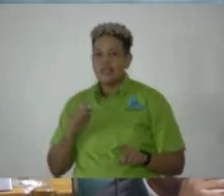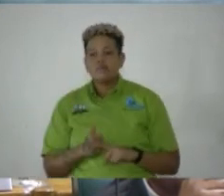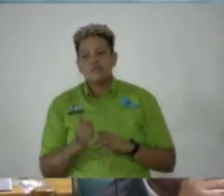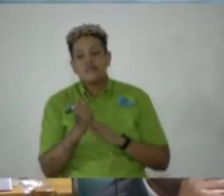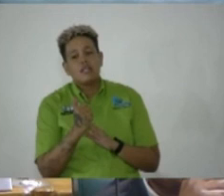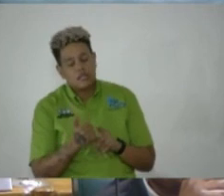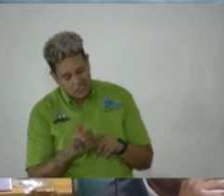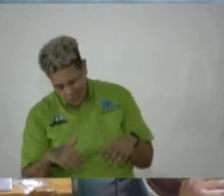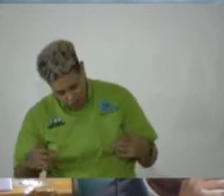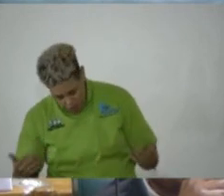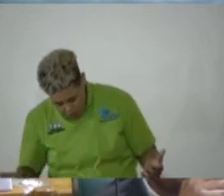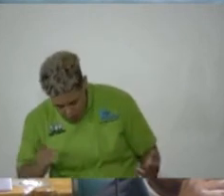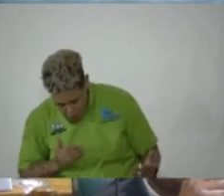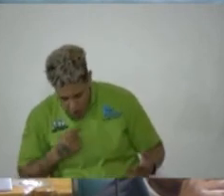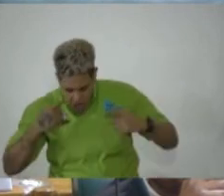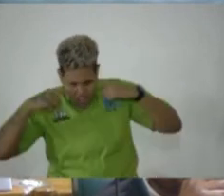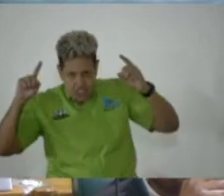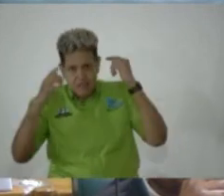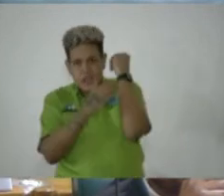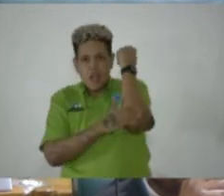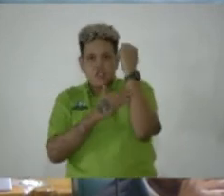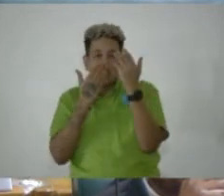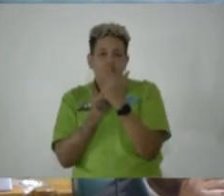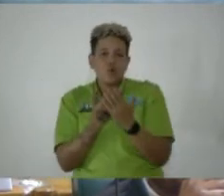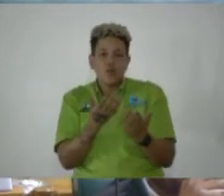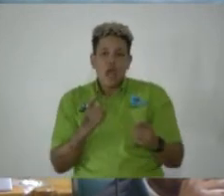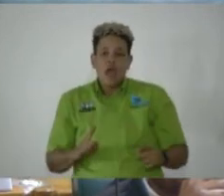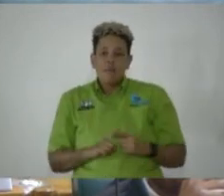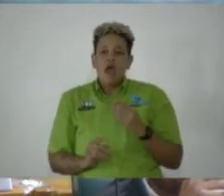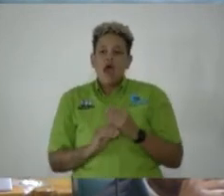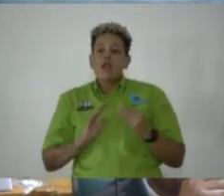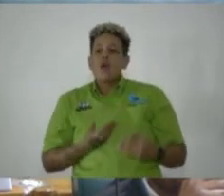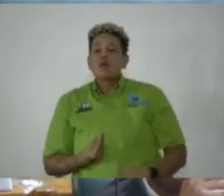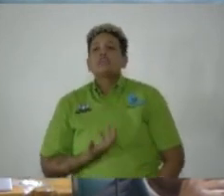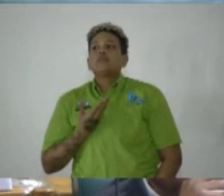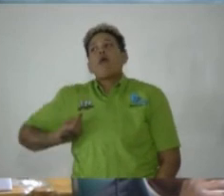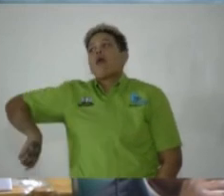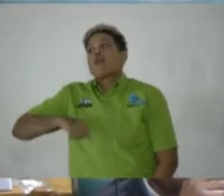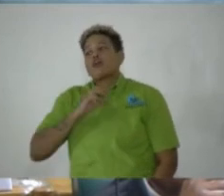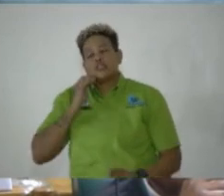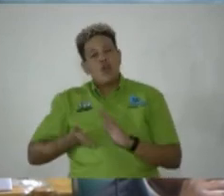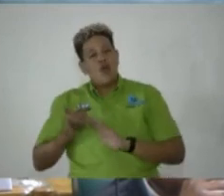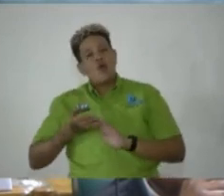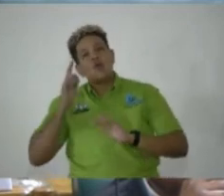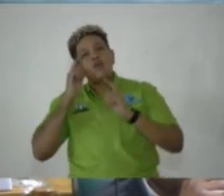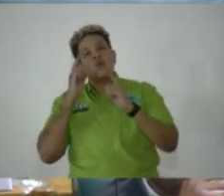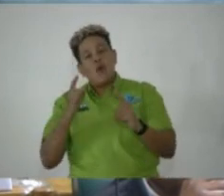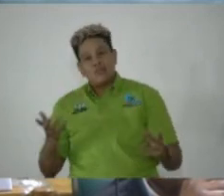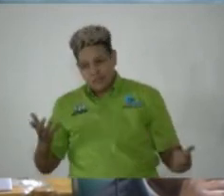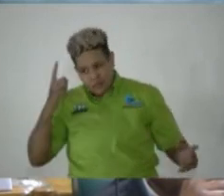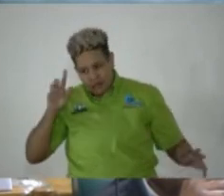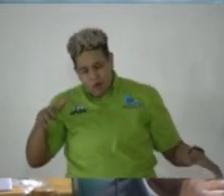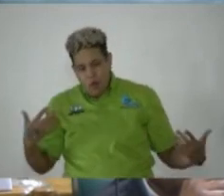to our achieving nationhood, and are inspiring us in our ongoing quest for